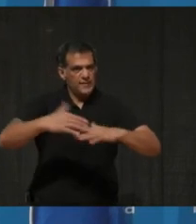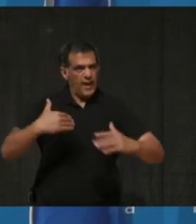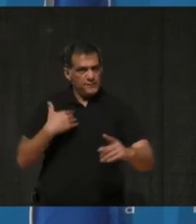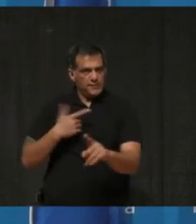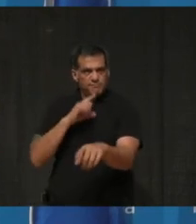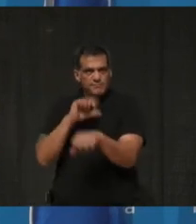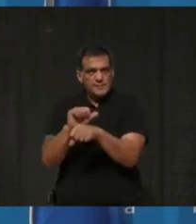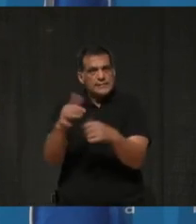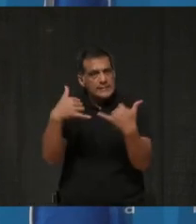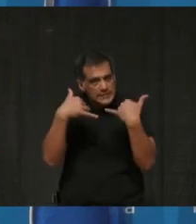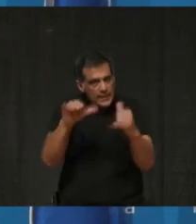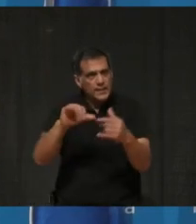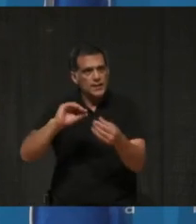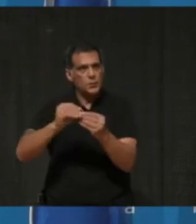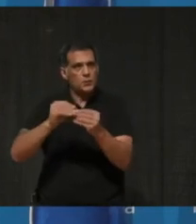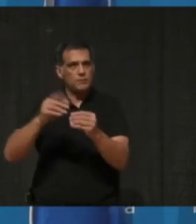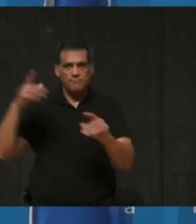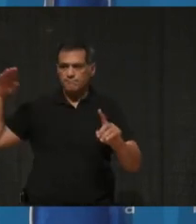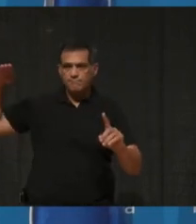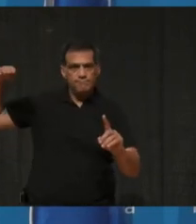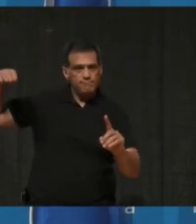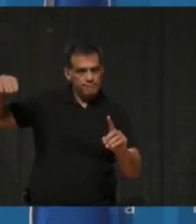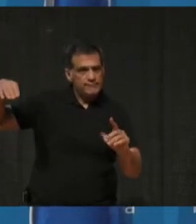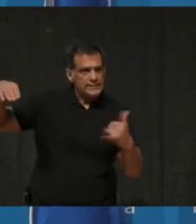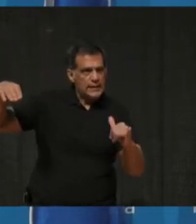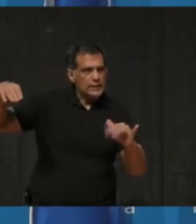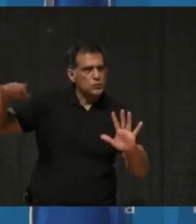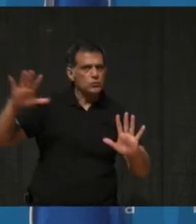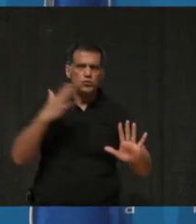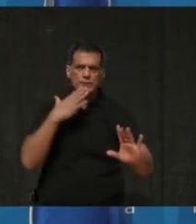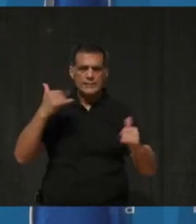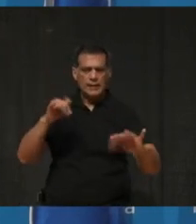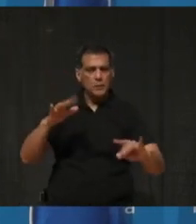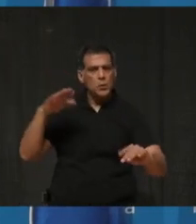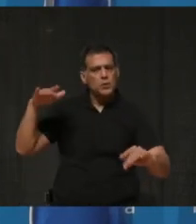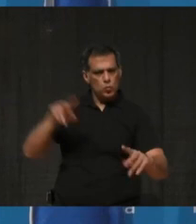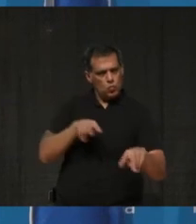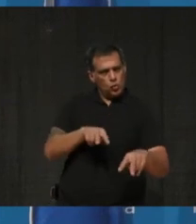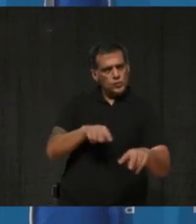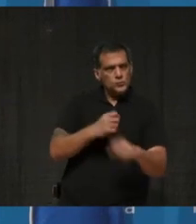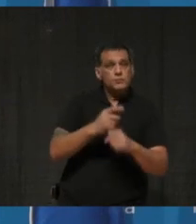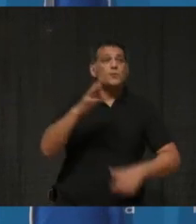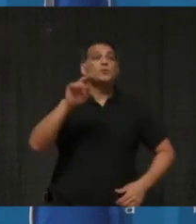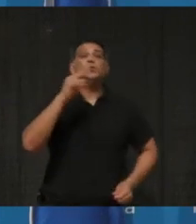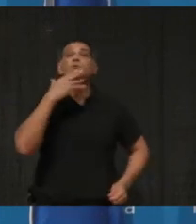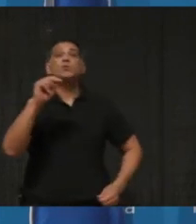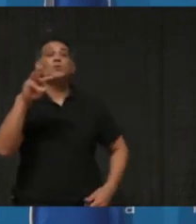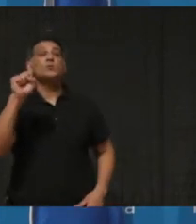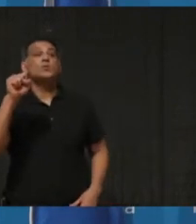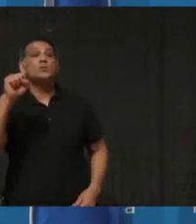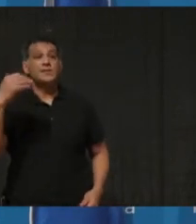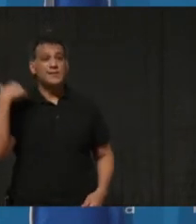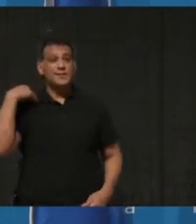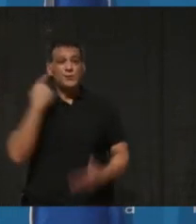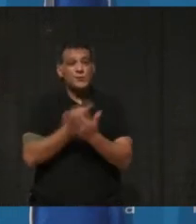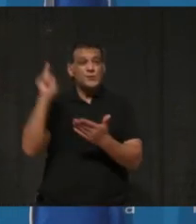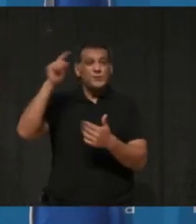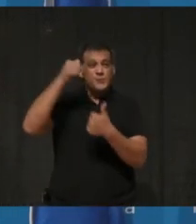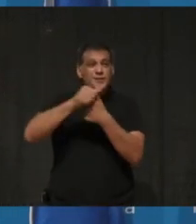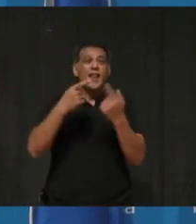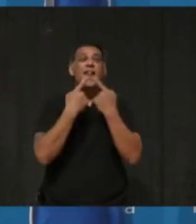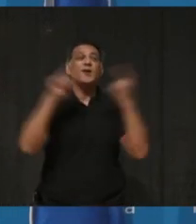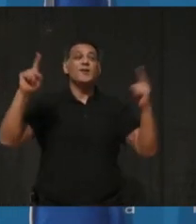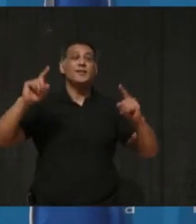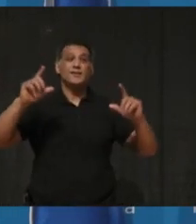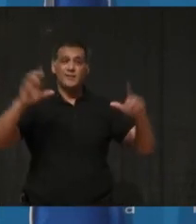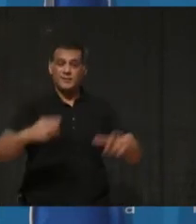decline right across the board. We also received some good news on the cluster of B1351 variant